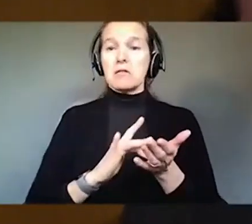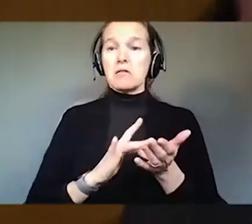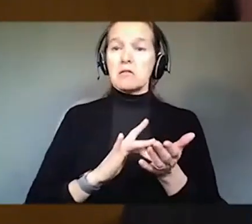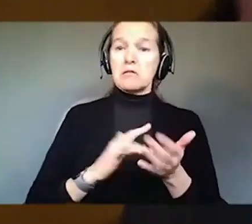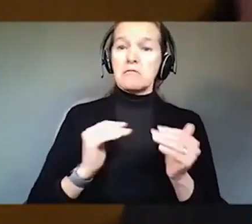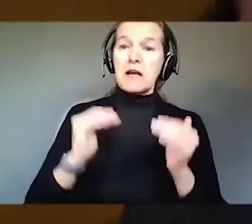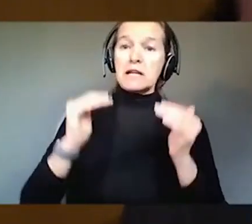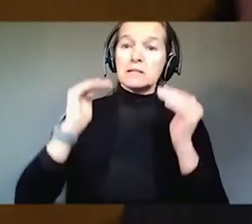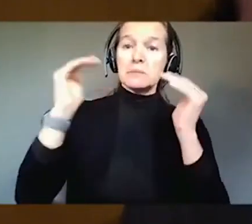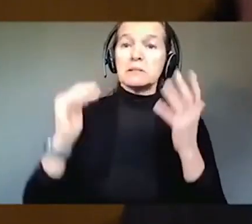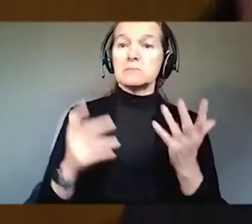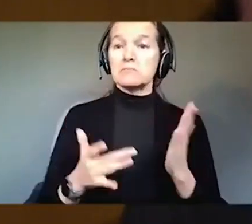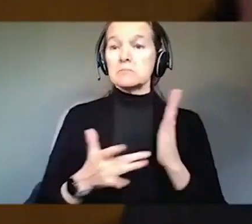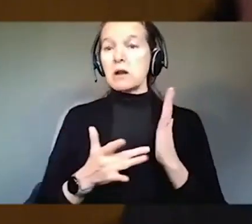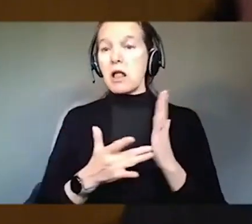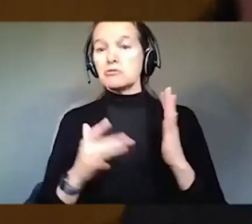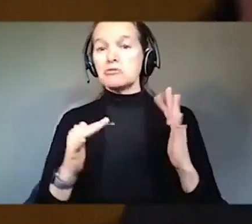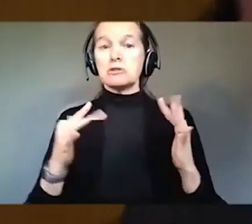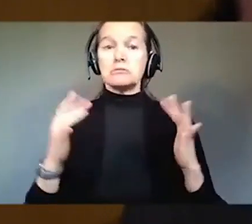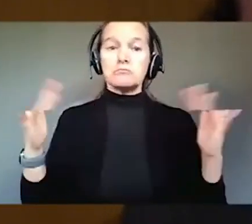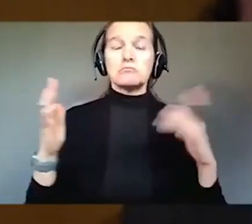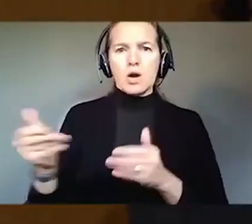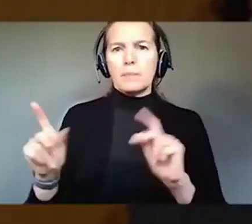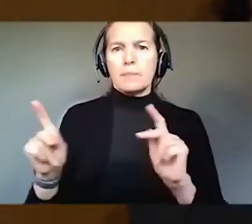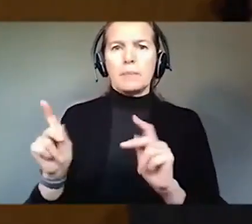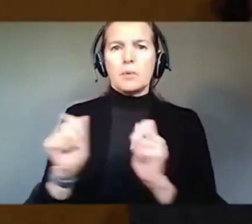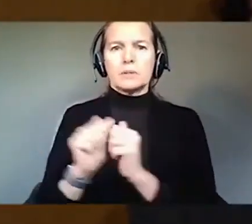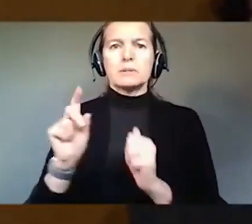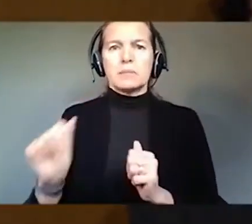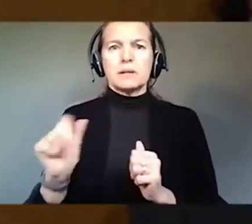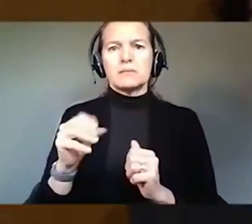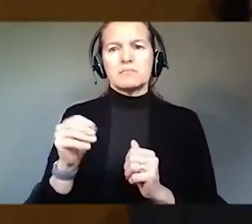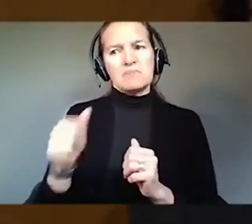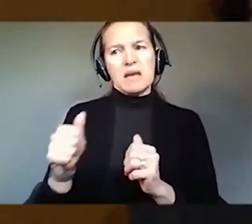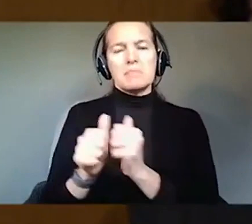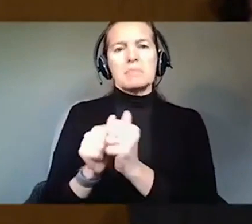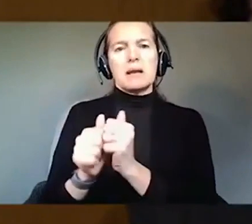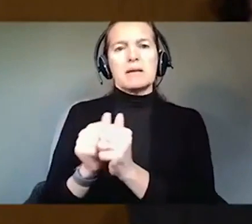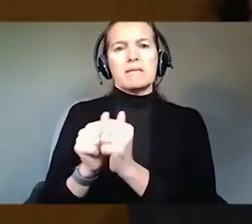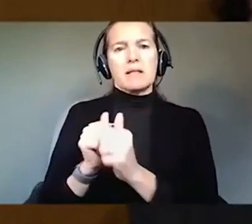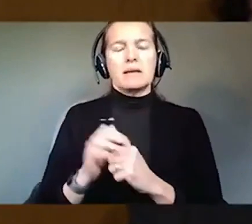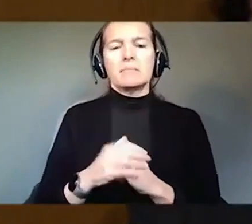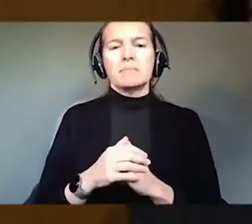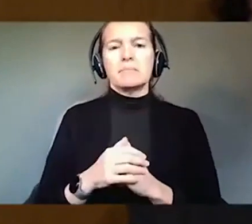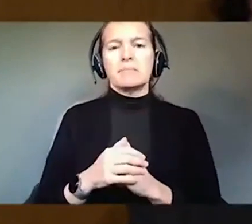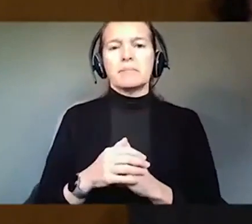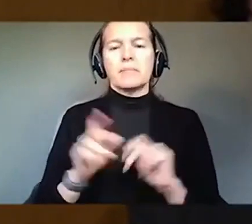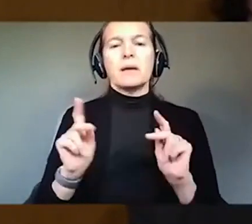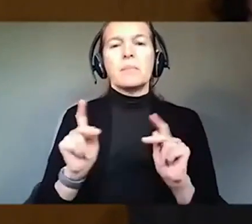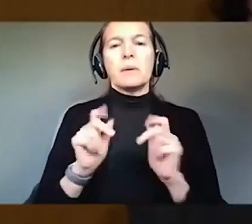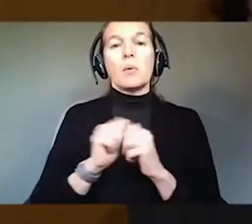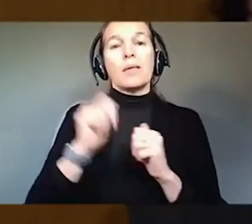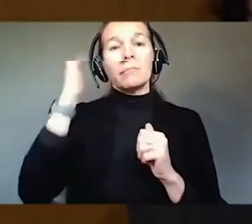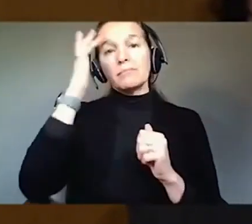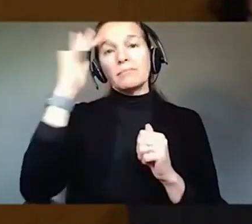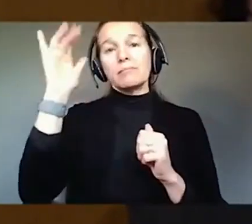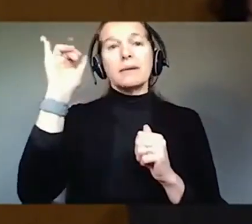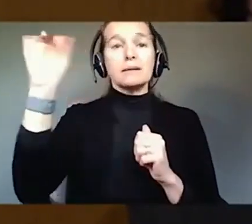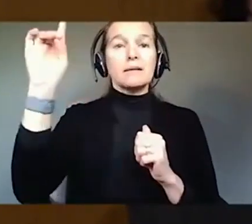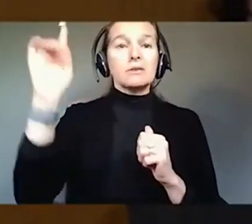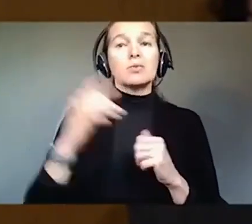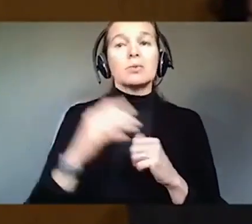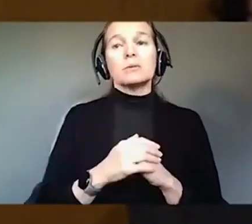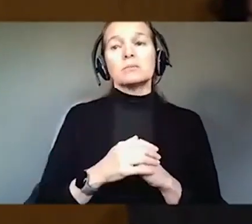And in order for people living with disabilities pay competitively for those talents, individuals with intellectual or developmental disabilities